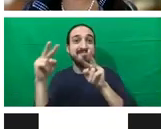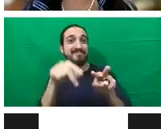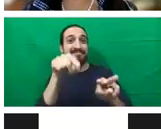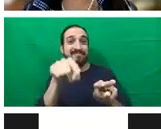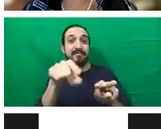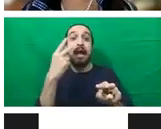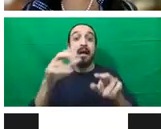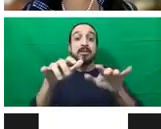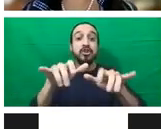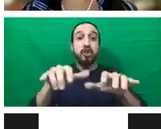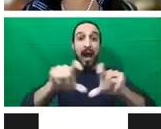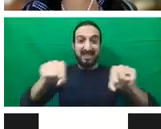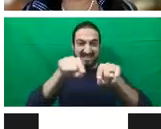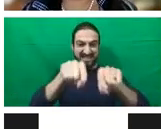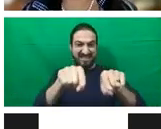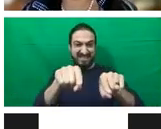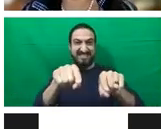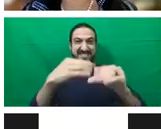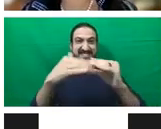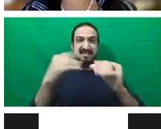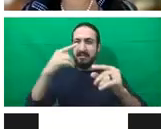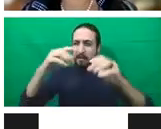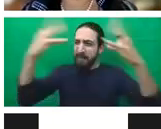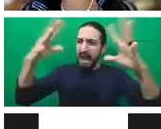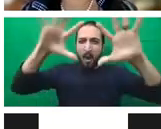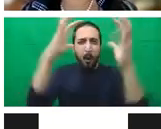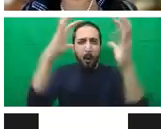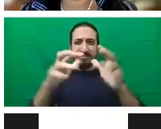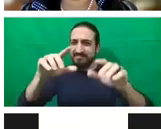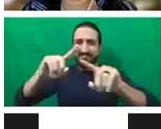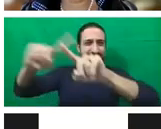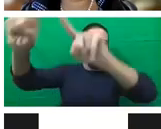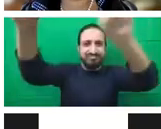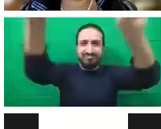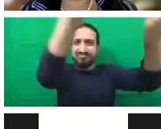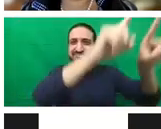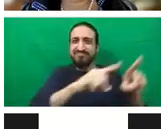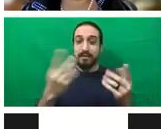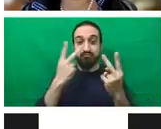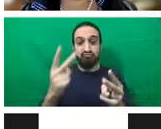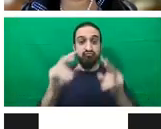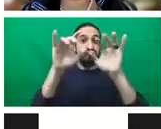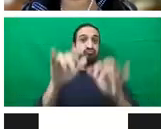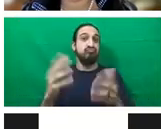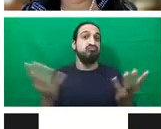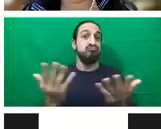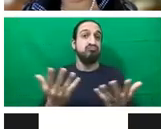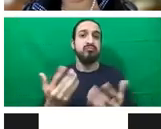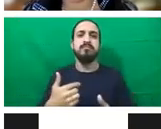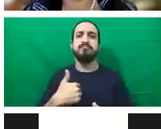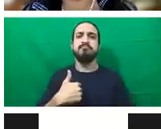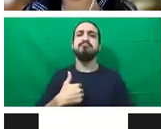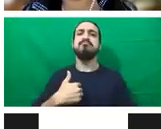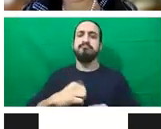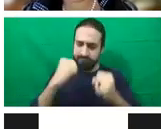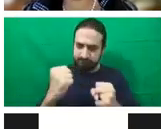message is one reaffirming UNFPA's lasting commitment to drive the integration of climate adaptation